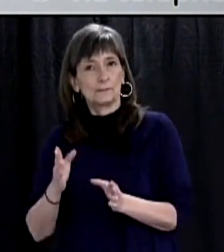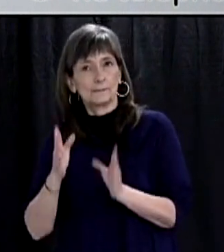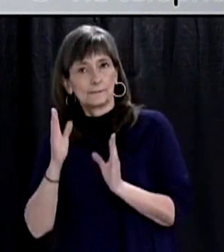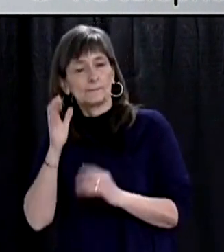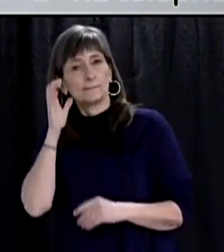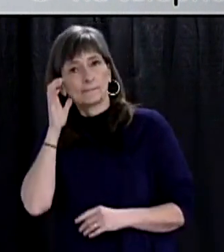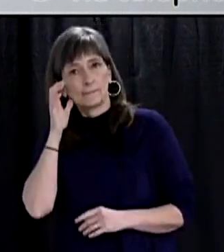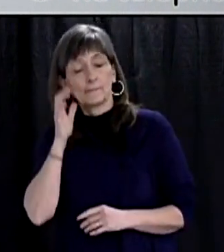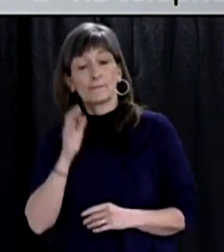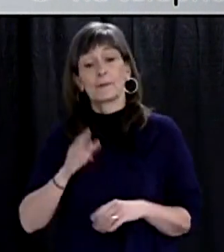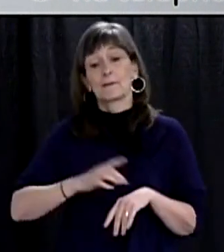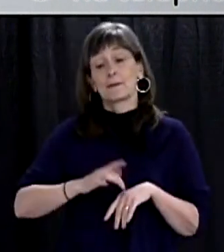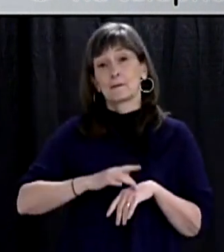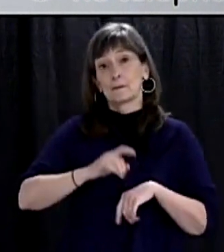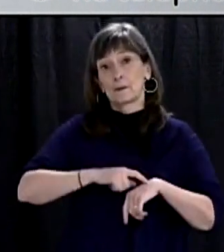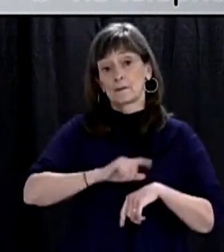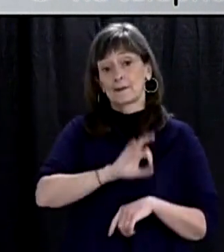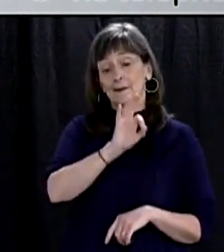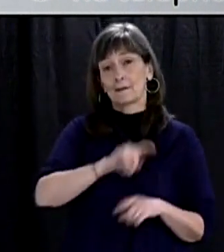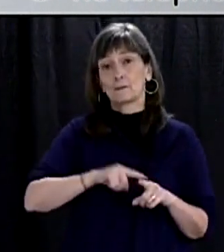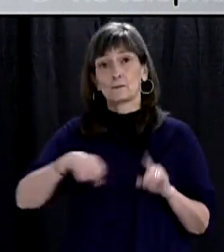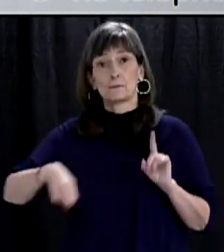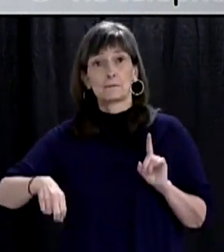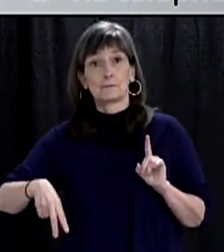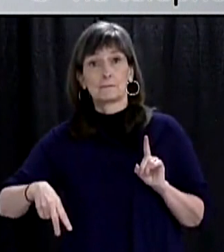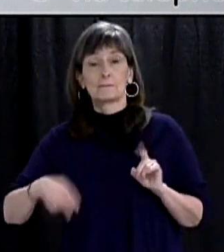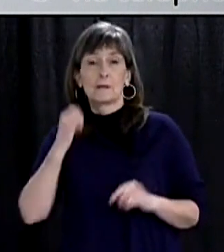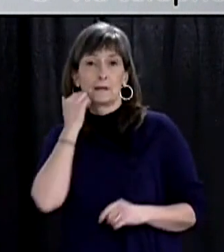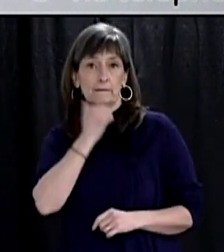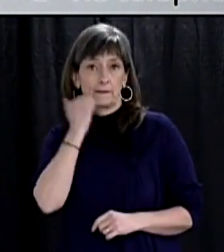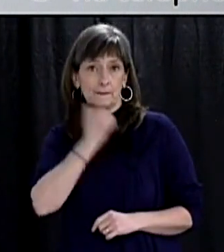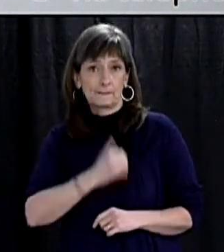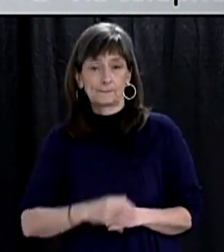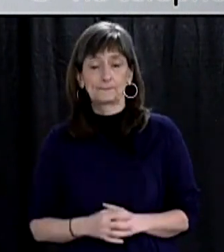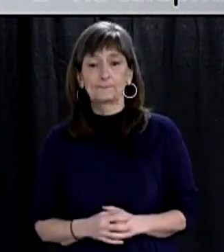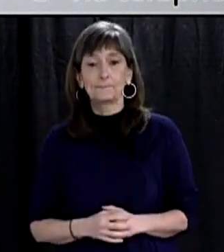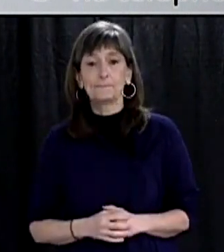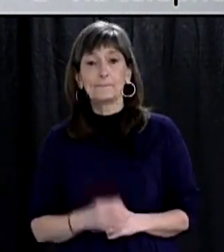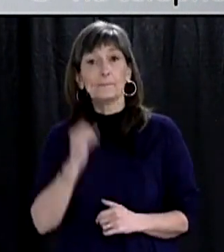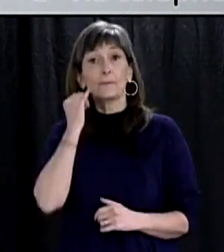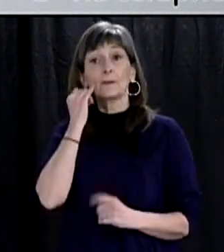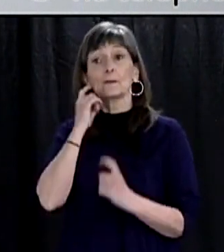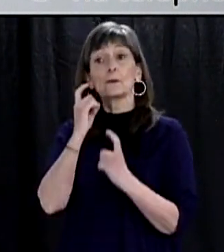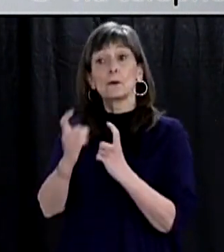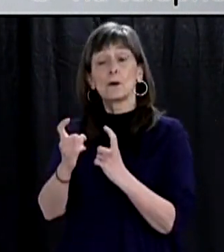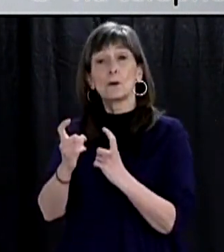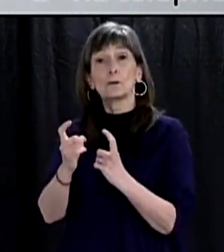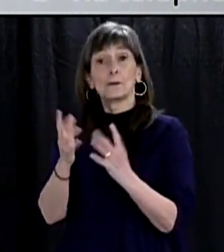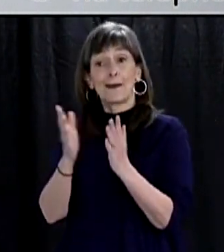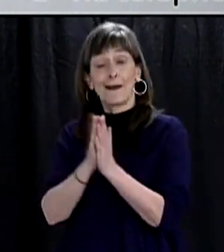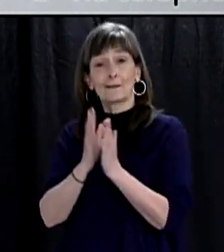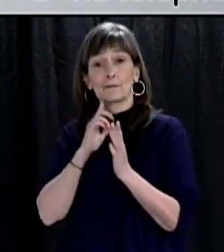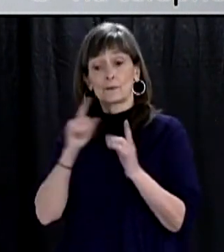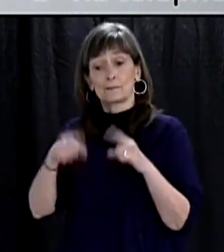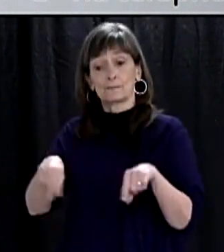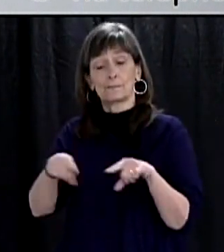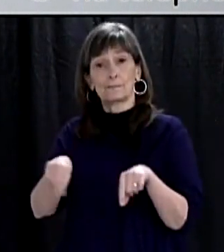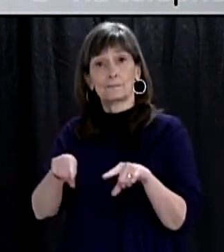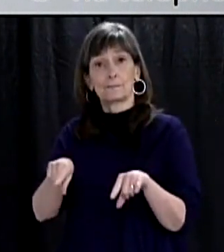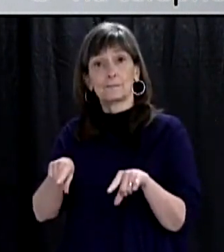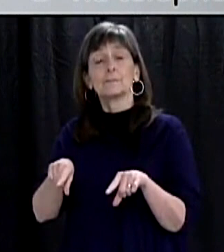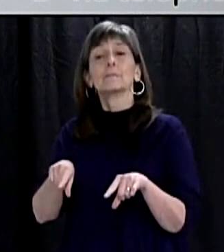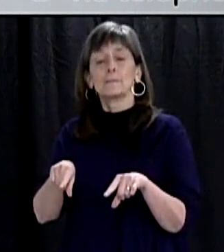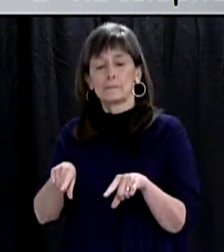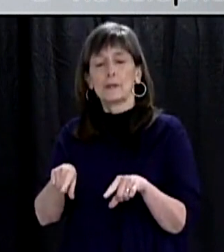available from 9 a.m. to midnight, seven days a week. If you call and are prompted to leave a voicemail, a peer supporter